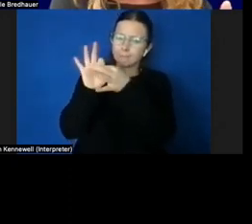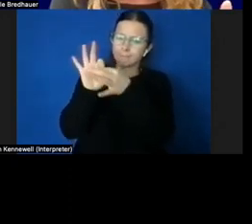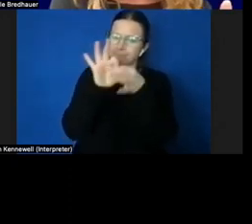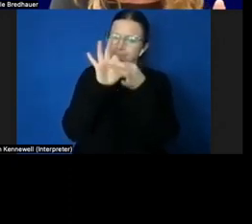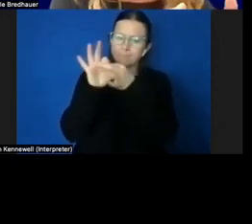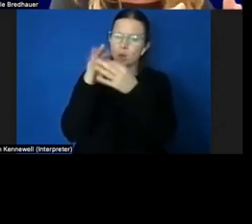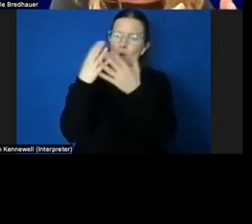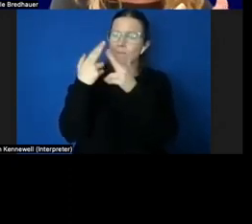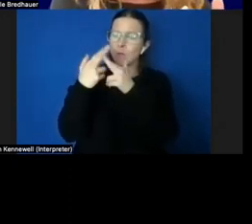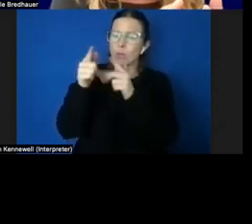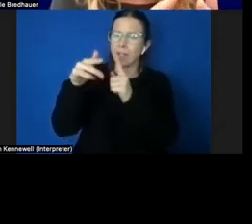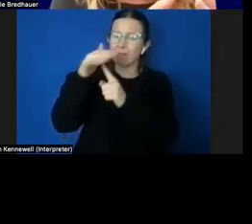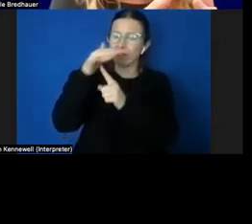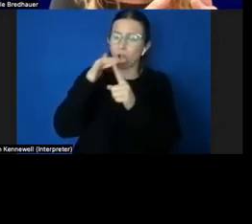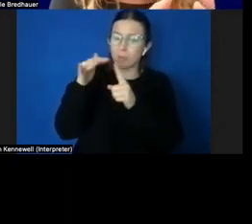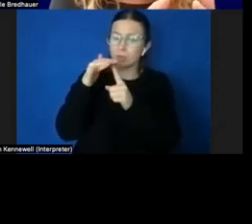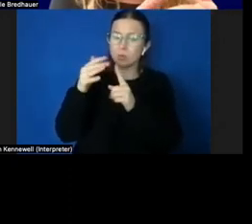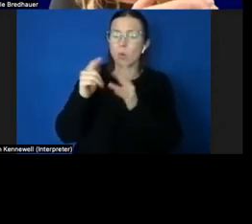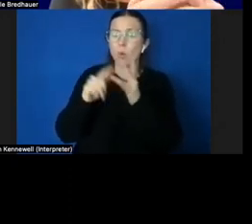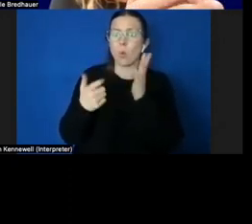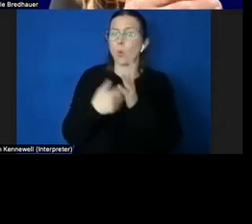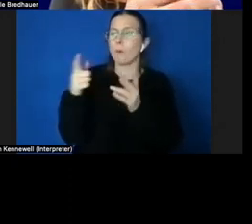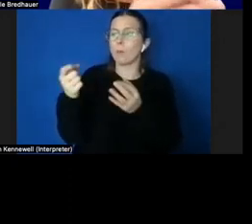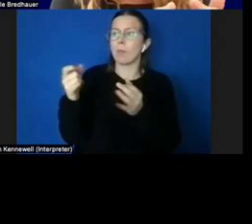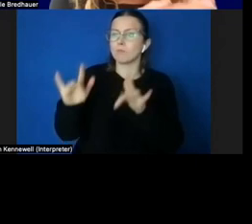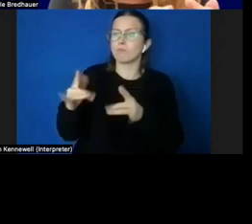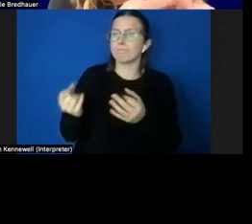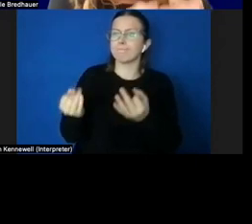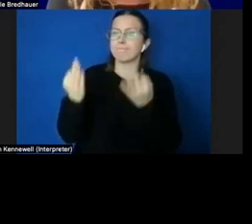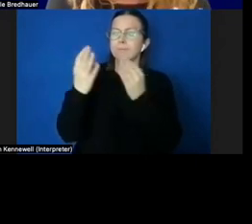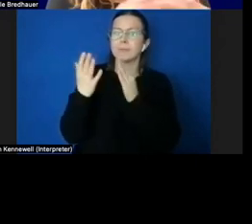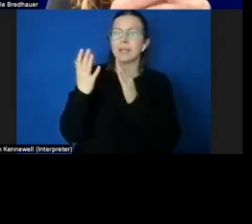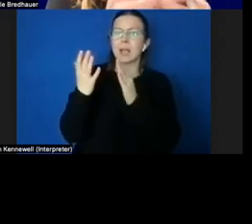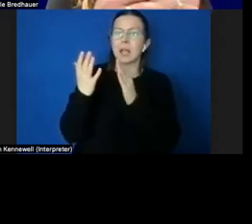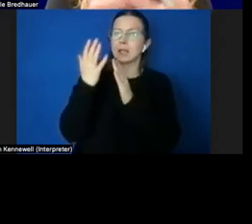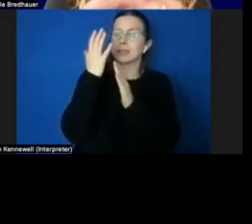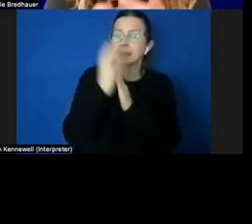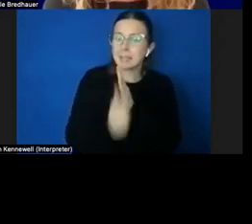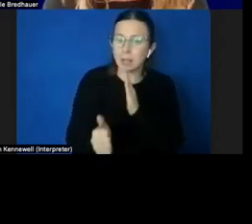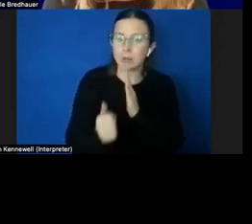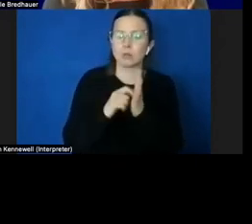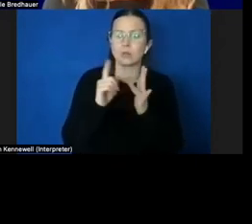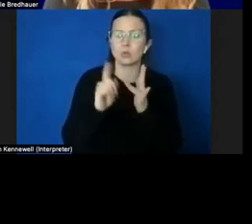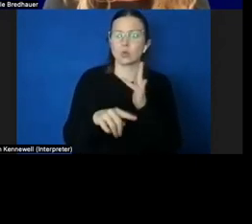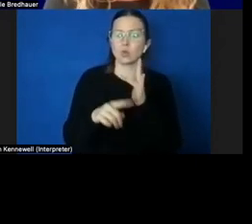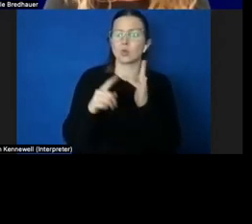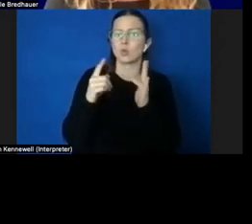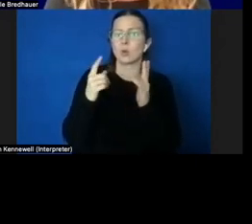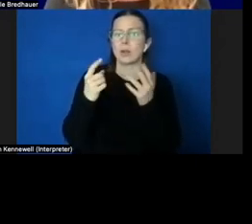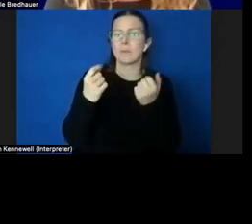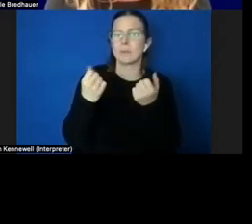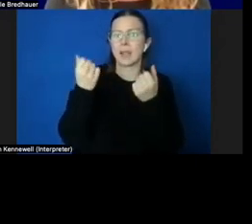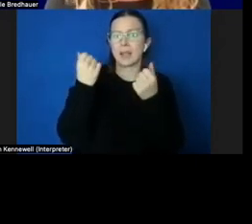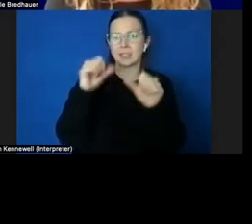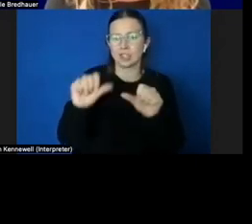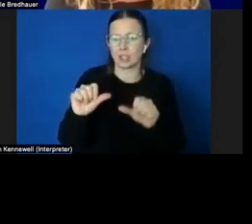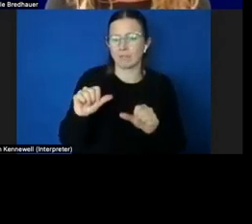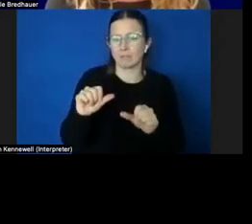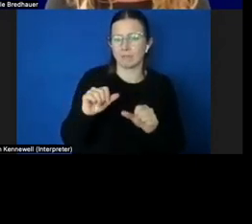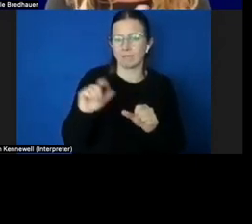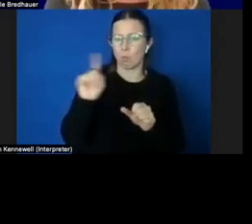working in or they may not have the cognitive skills to achieve the desired